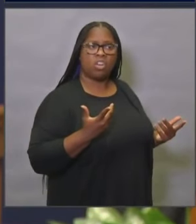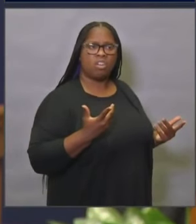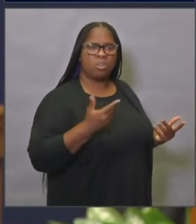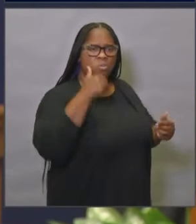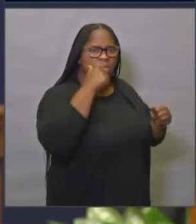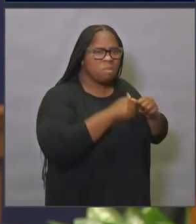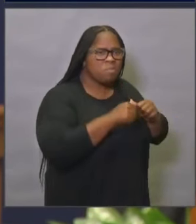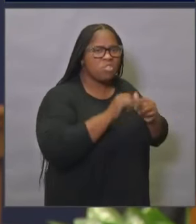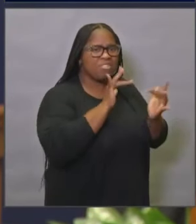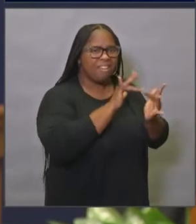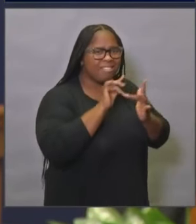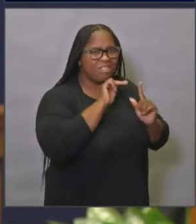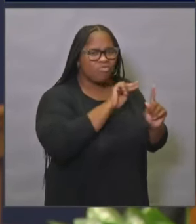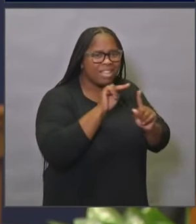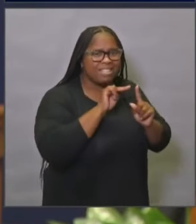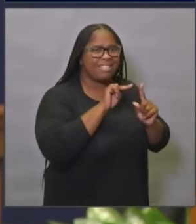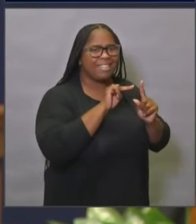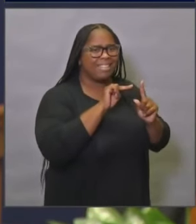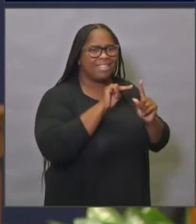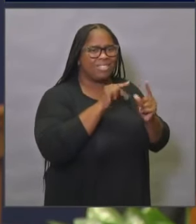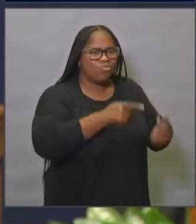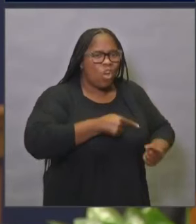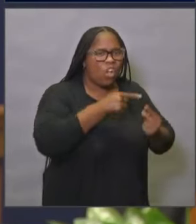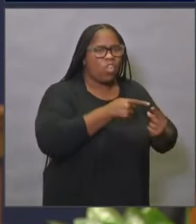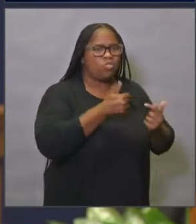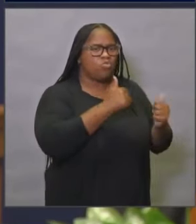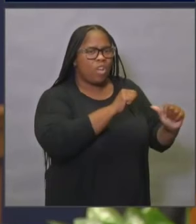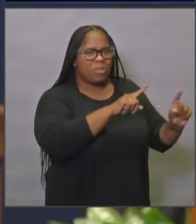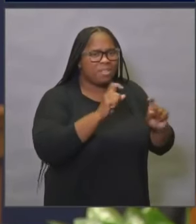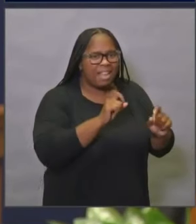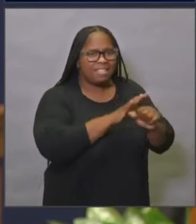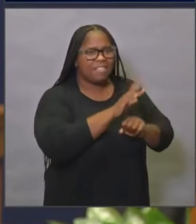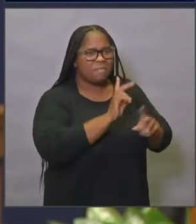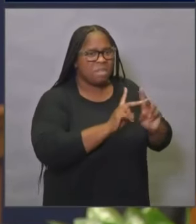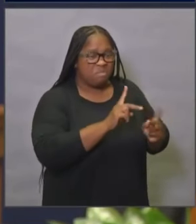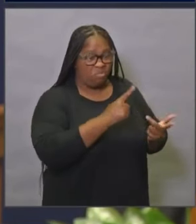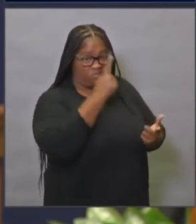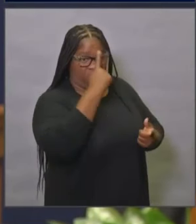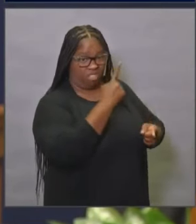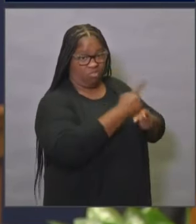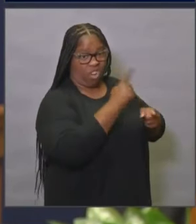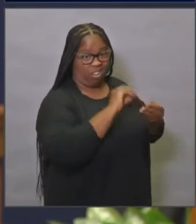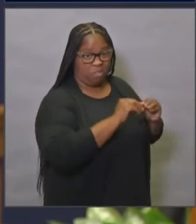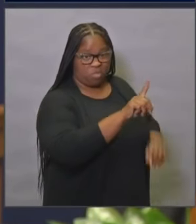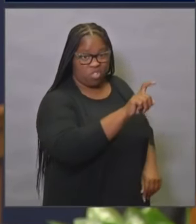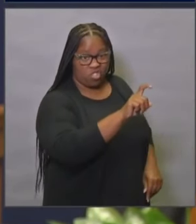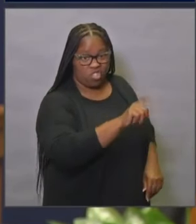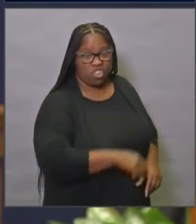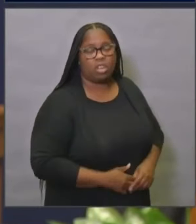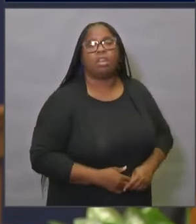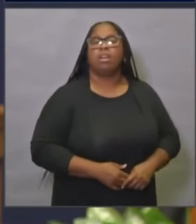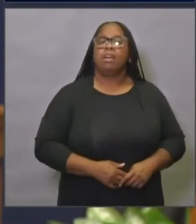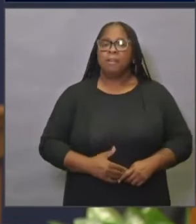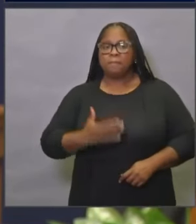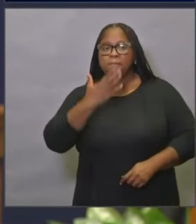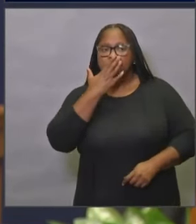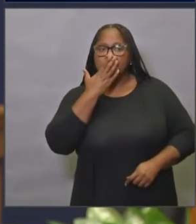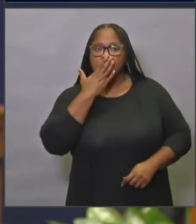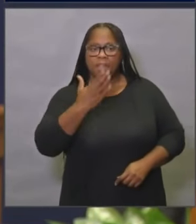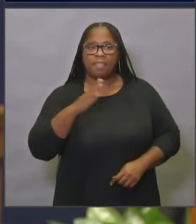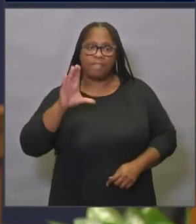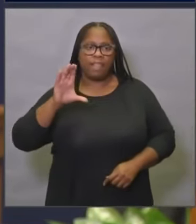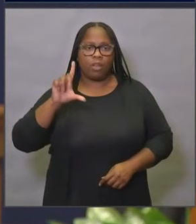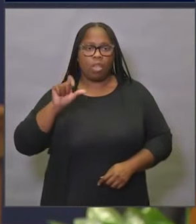contact tracing and just getting people tested? Thank you. Thank you, Claudia. You know, I think